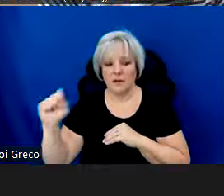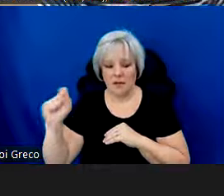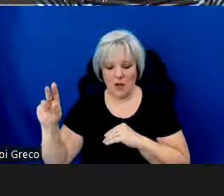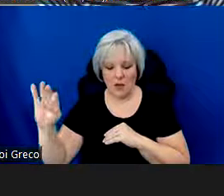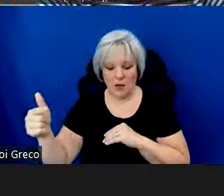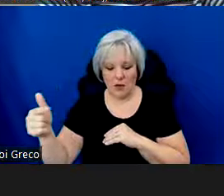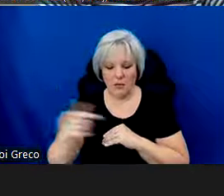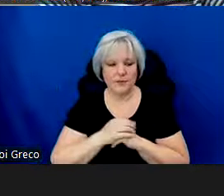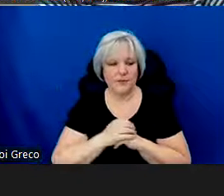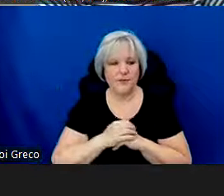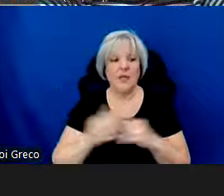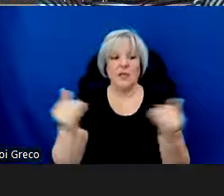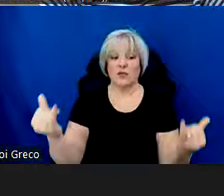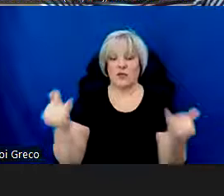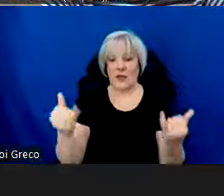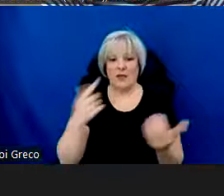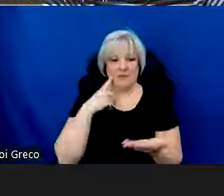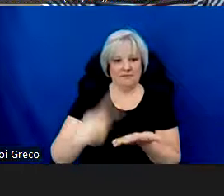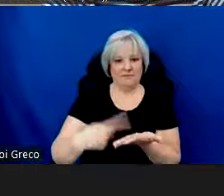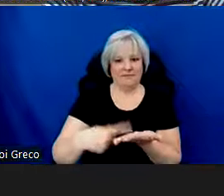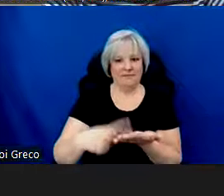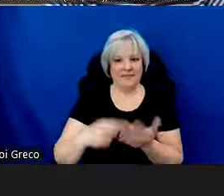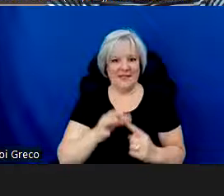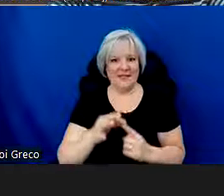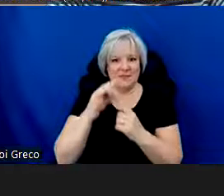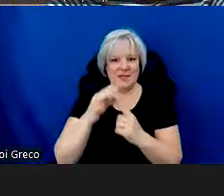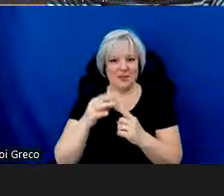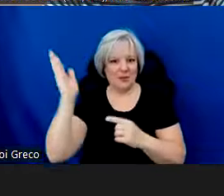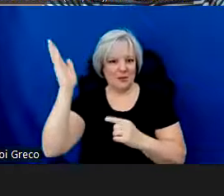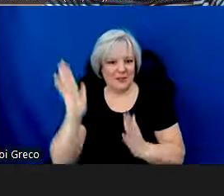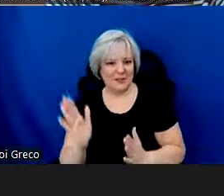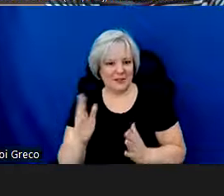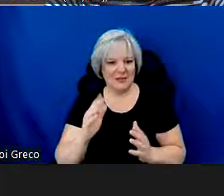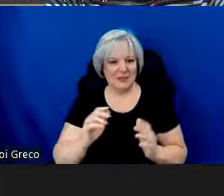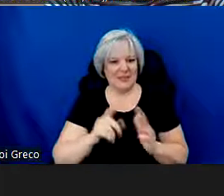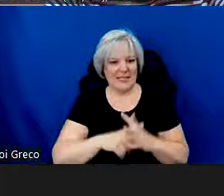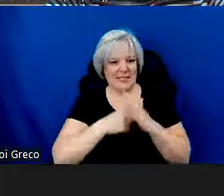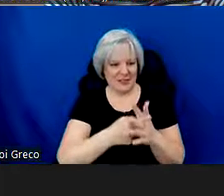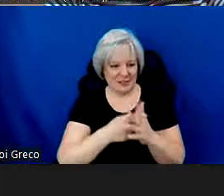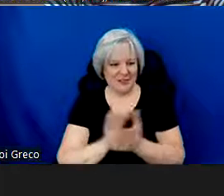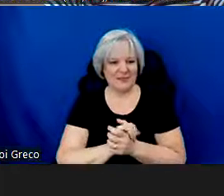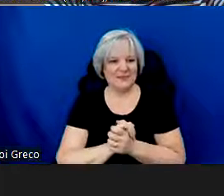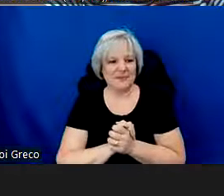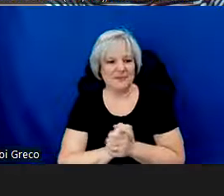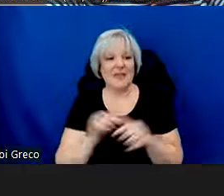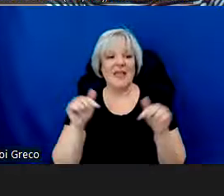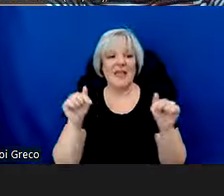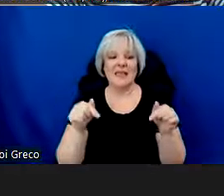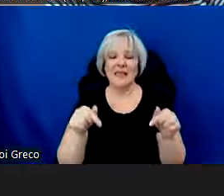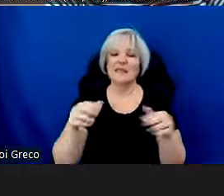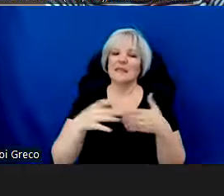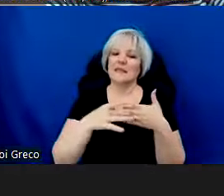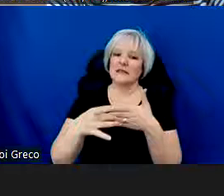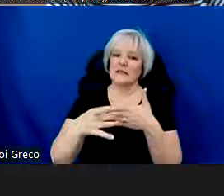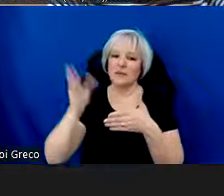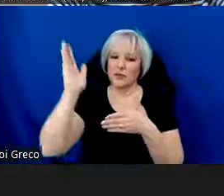All right, now let's talk about the Special Presenter Initiatives Program. This is a presenter-led opportunity